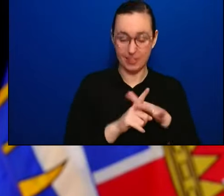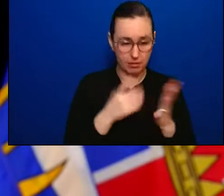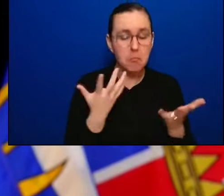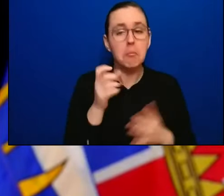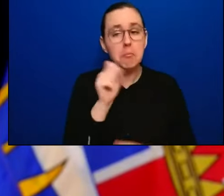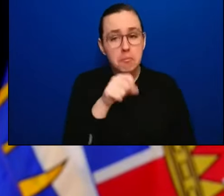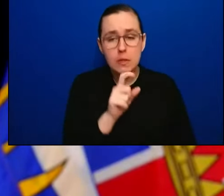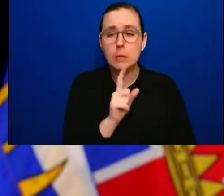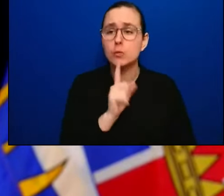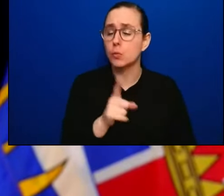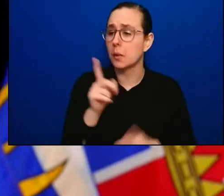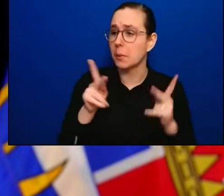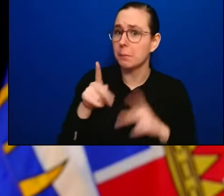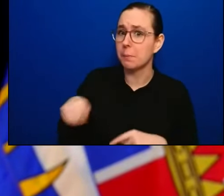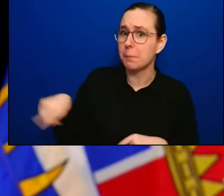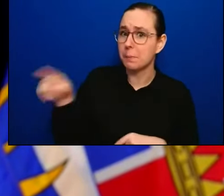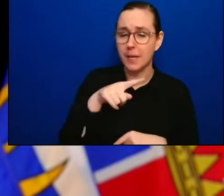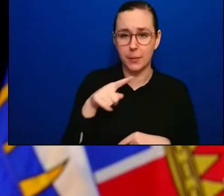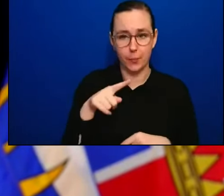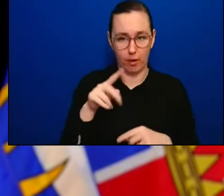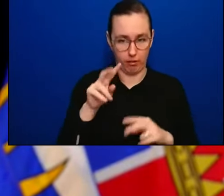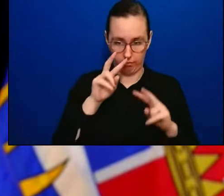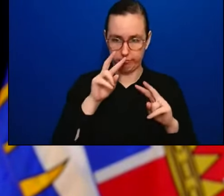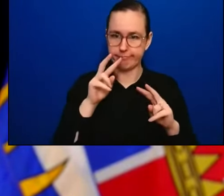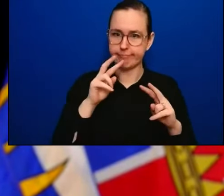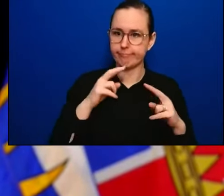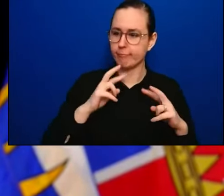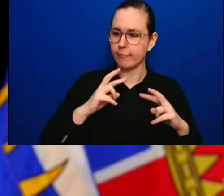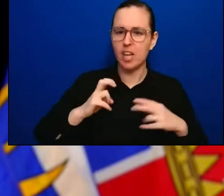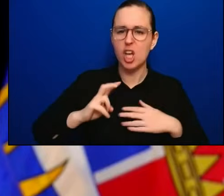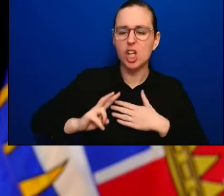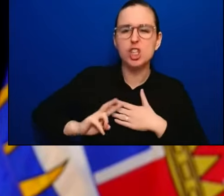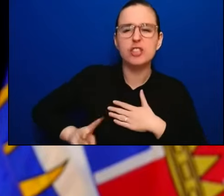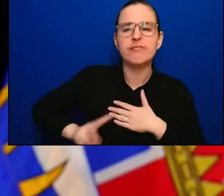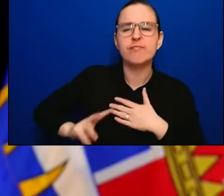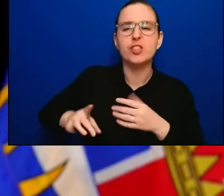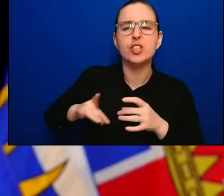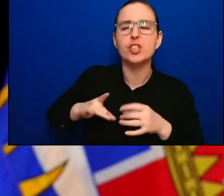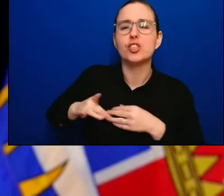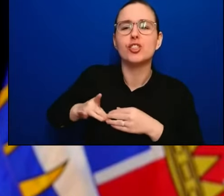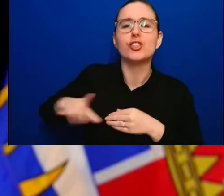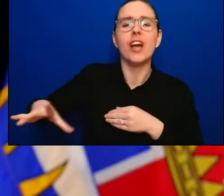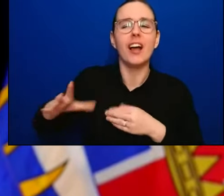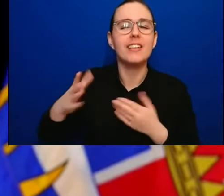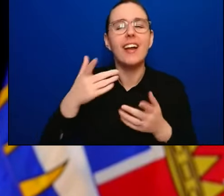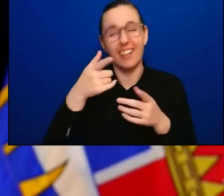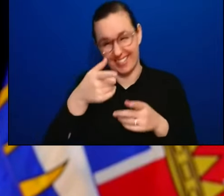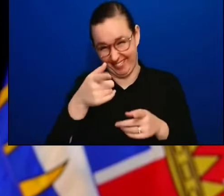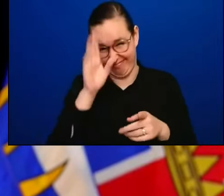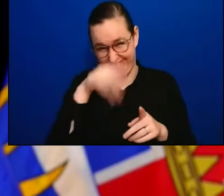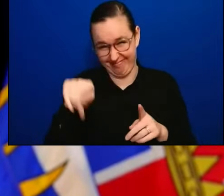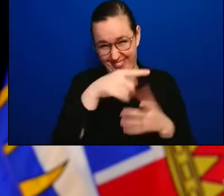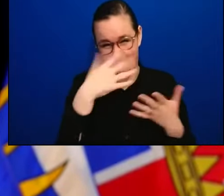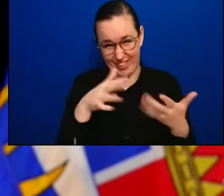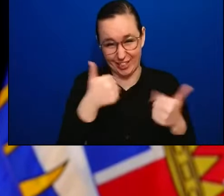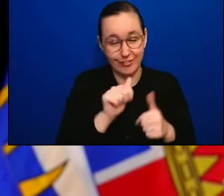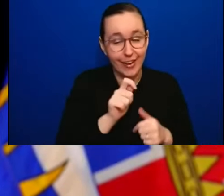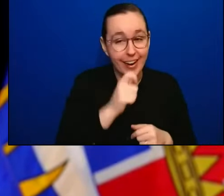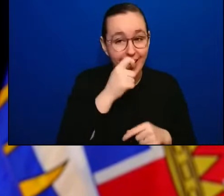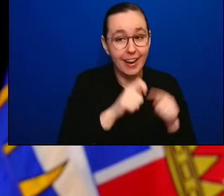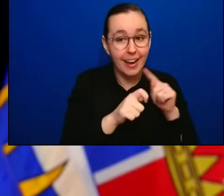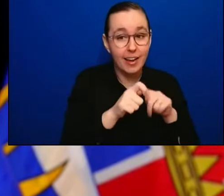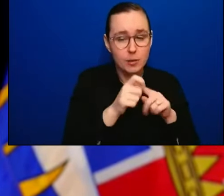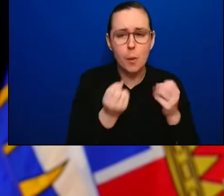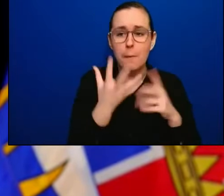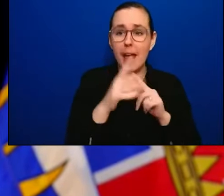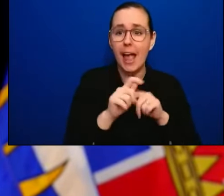not use it. I know we've all probably experimented with them now. They may not have done a good enough sample to pick